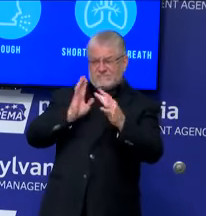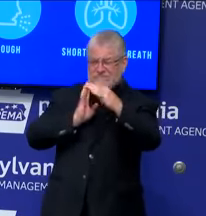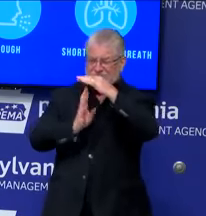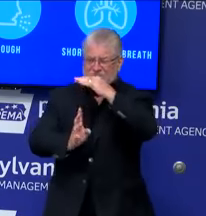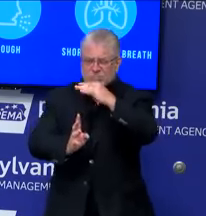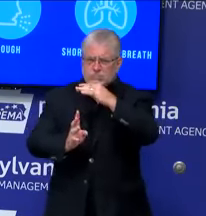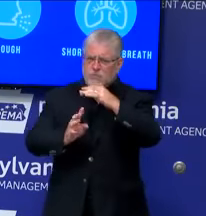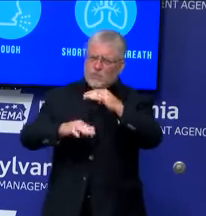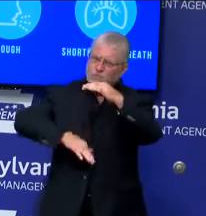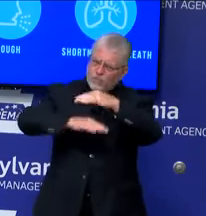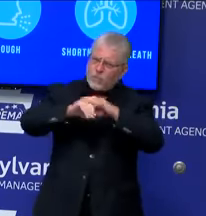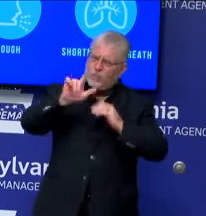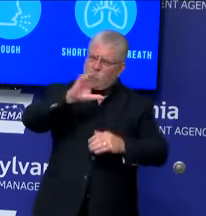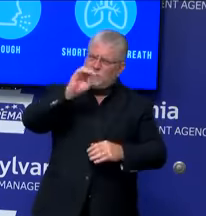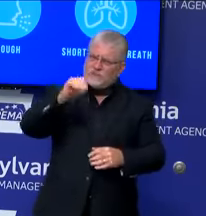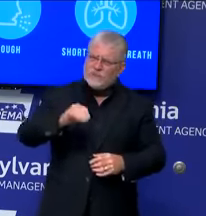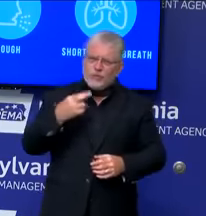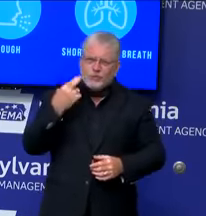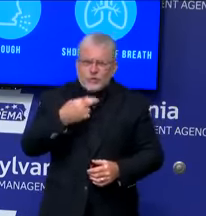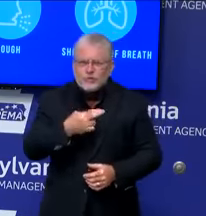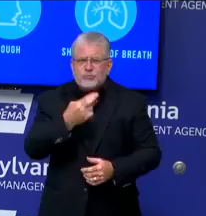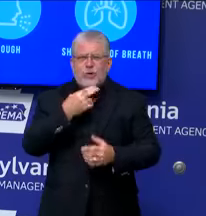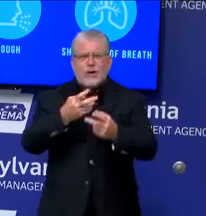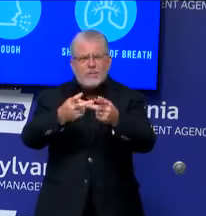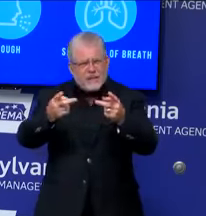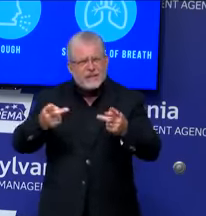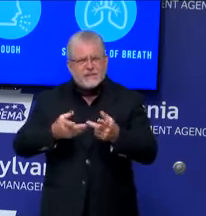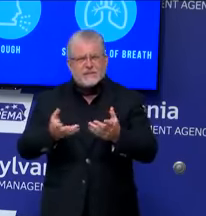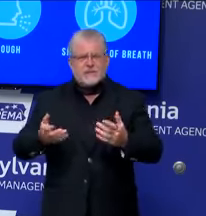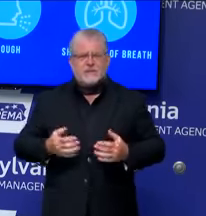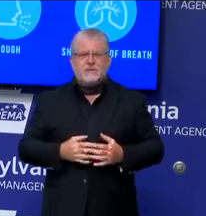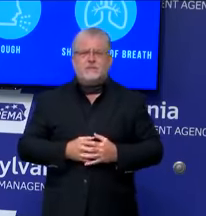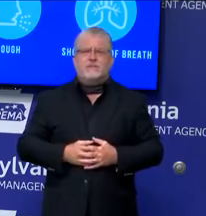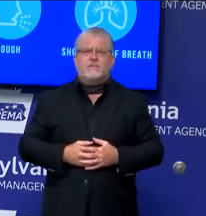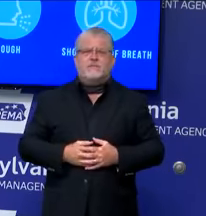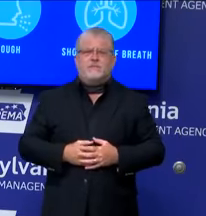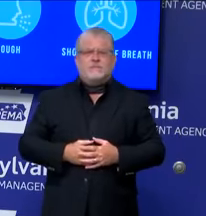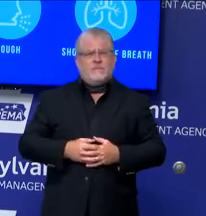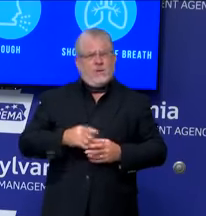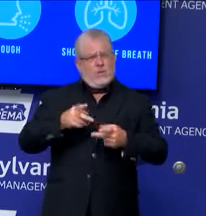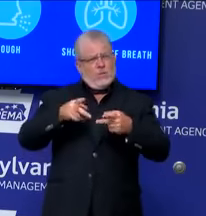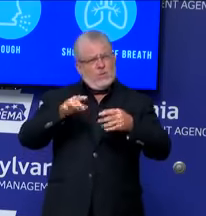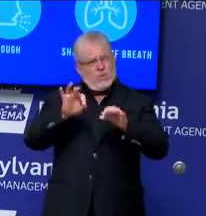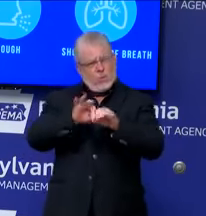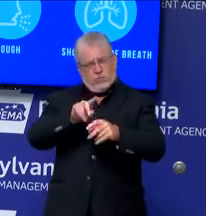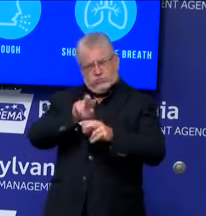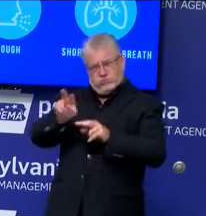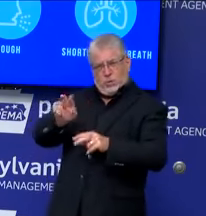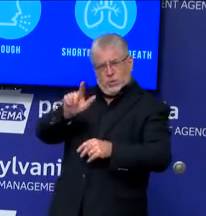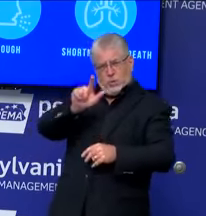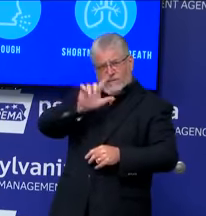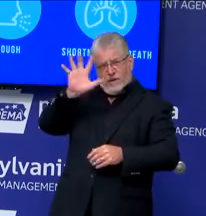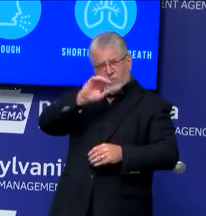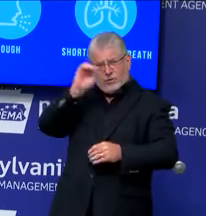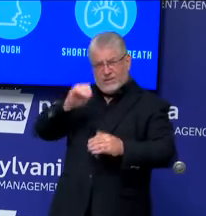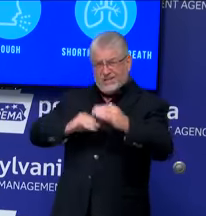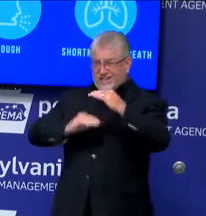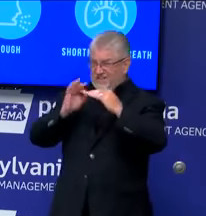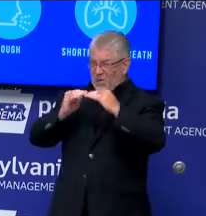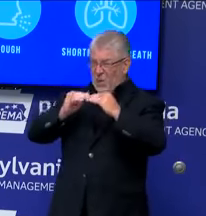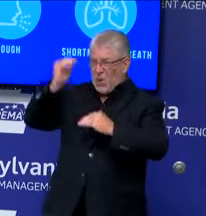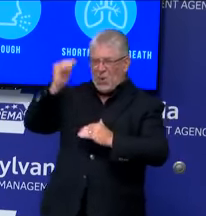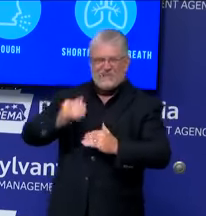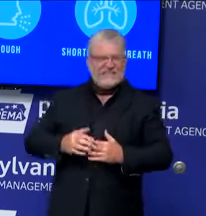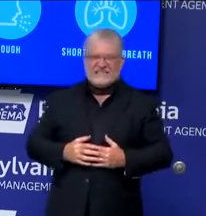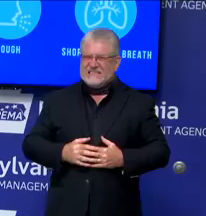those facilities. The 25% in terms of, 25 people in terms